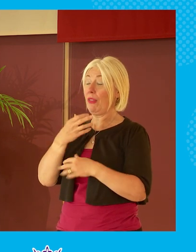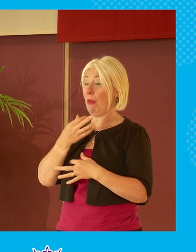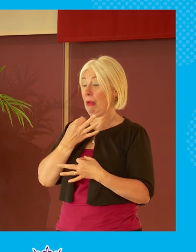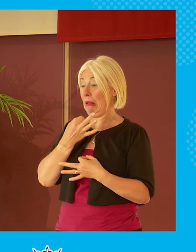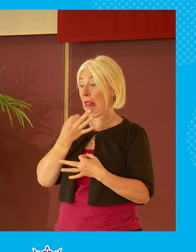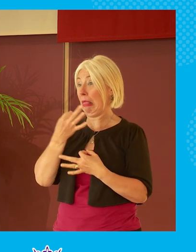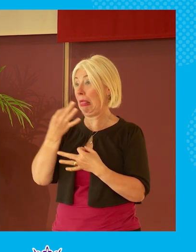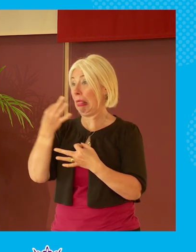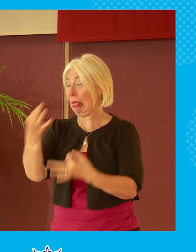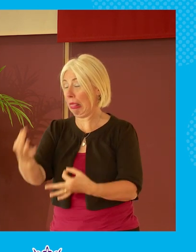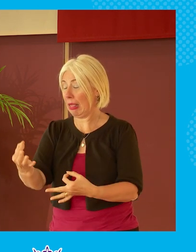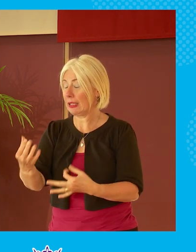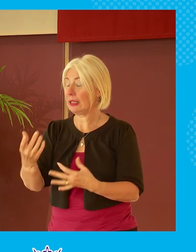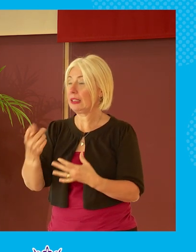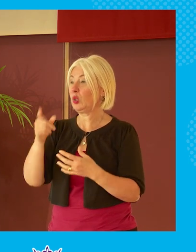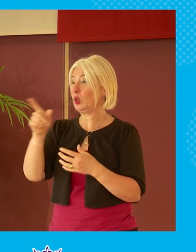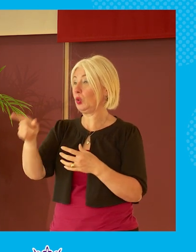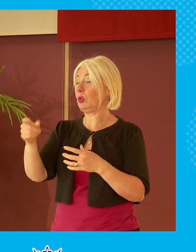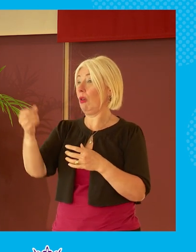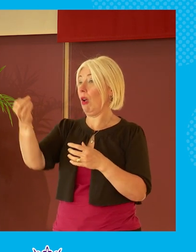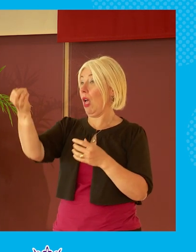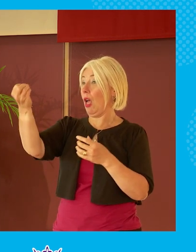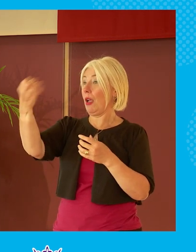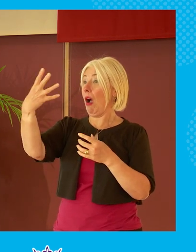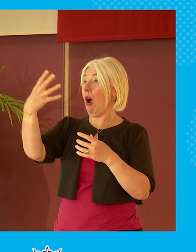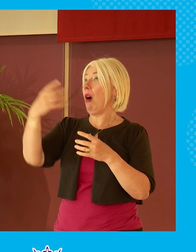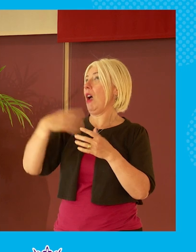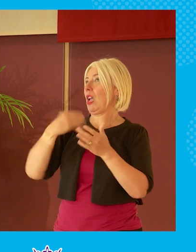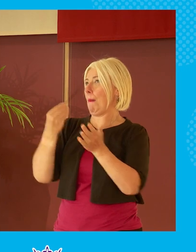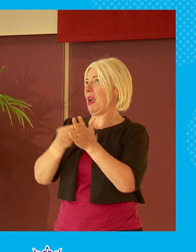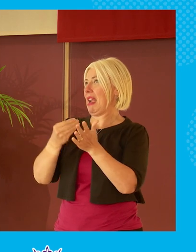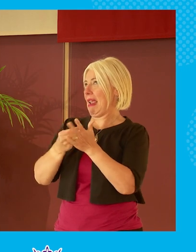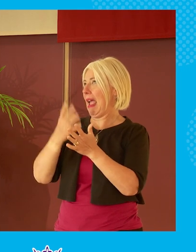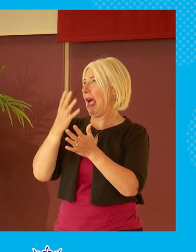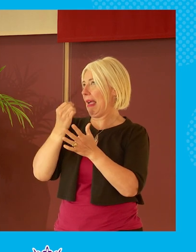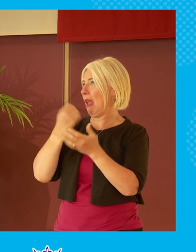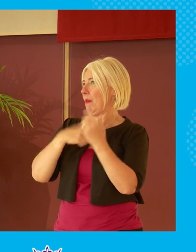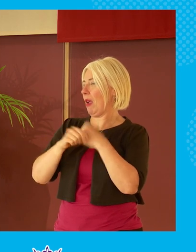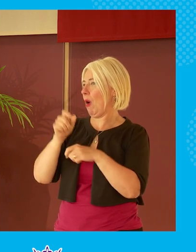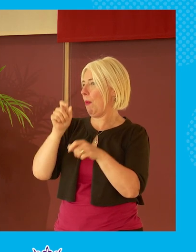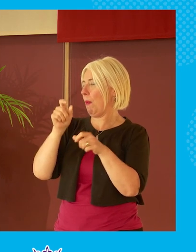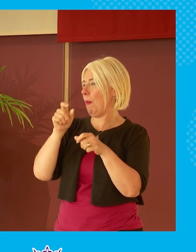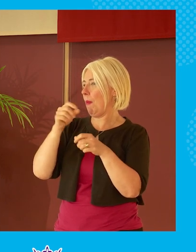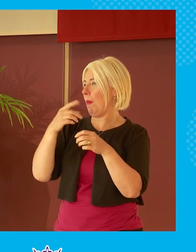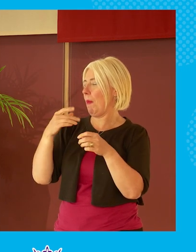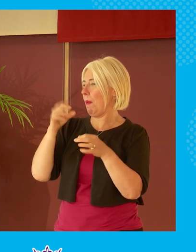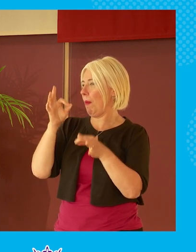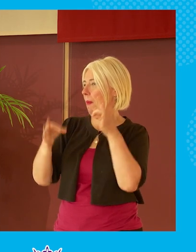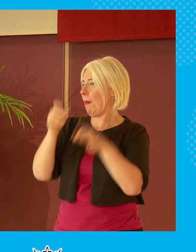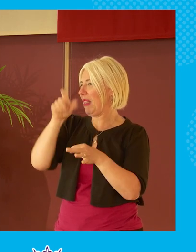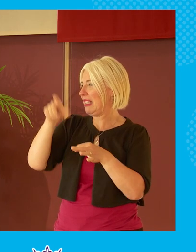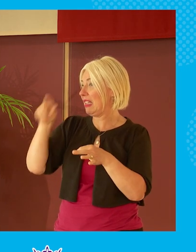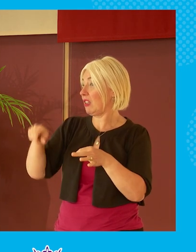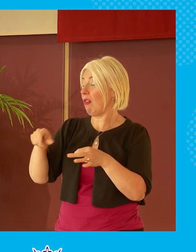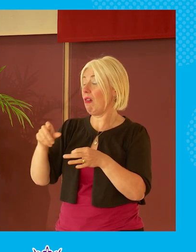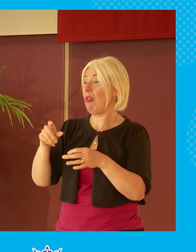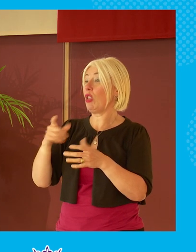into the light you know whether it's it's it's the thing that can make a lot of money out of it and some people it is just pure ego and attention i suppose yeah